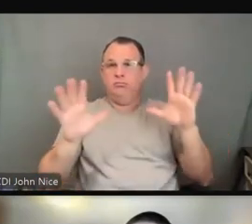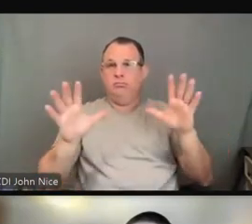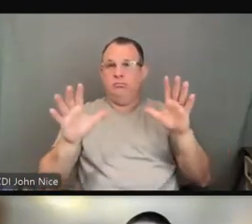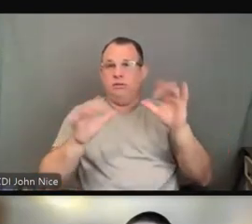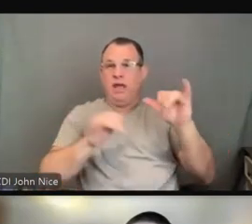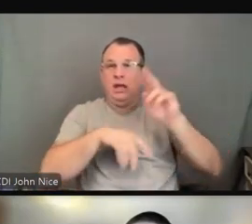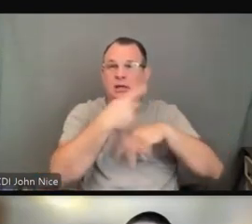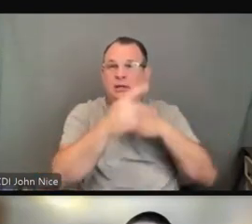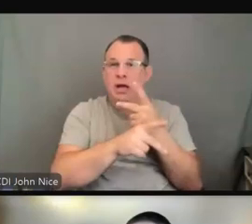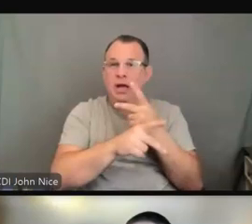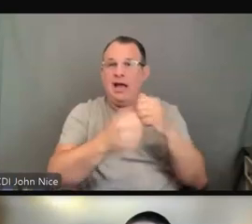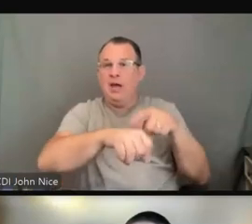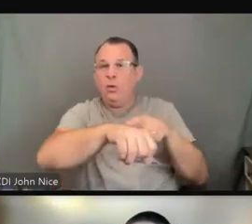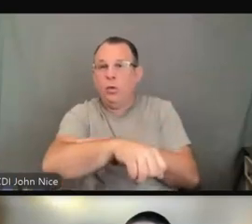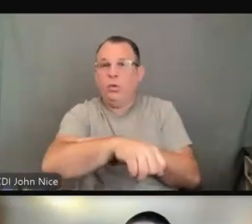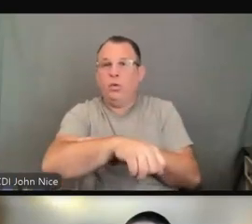importance of the communication.